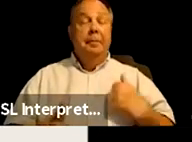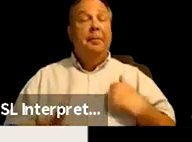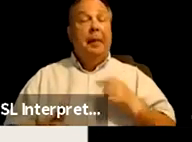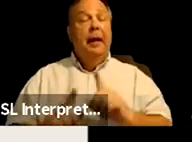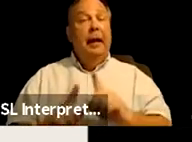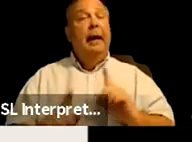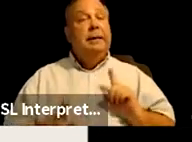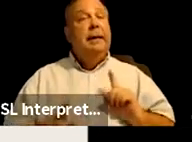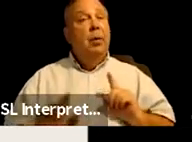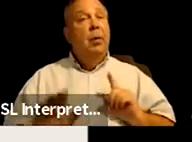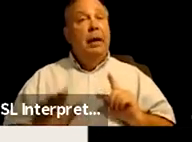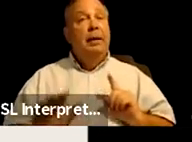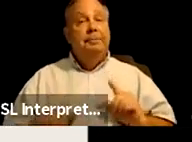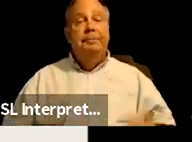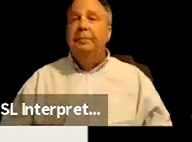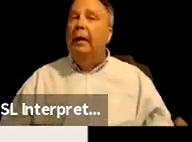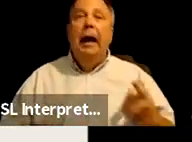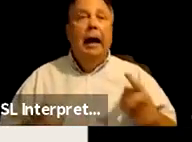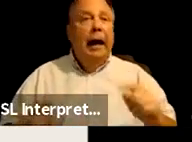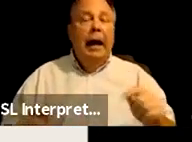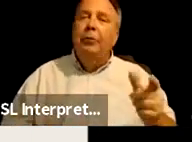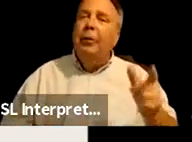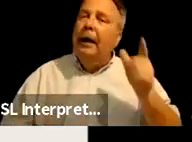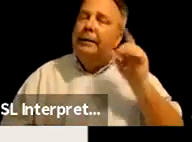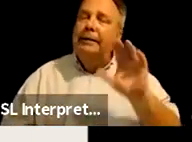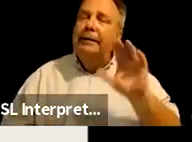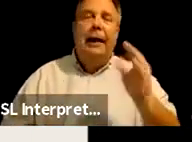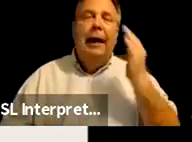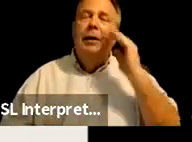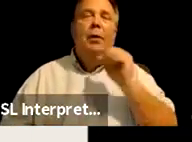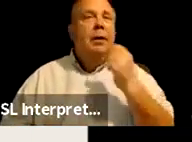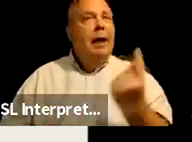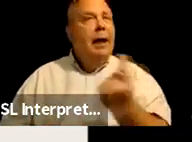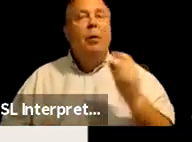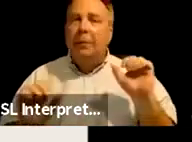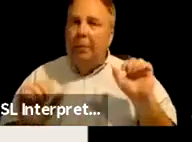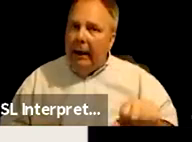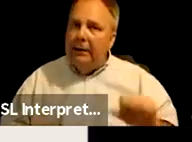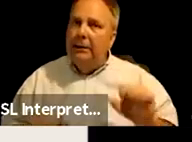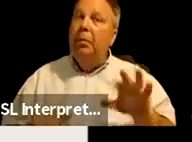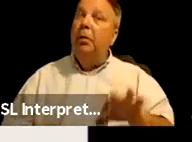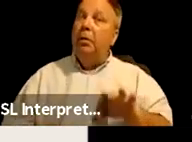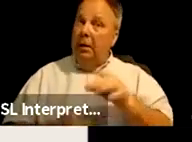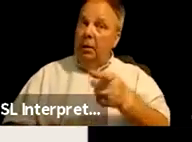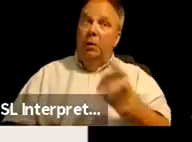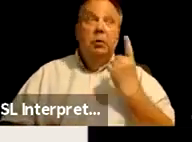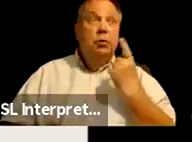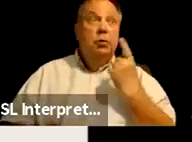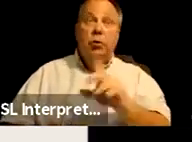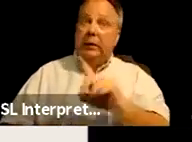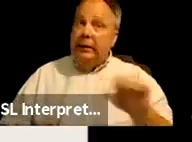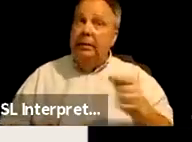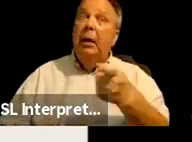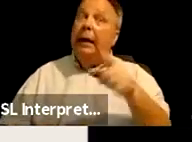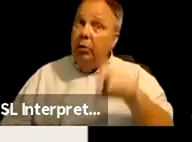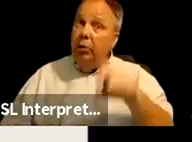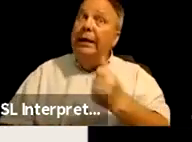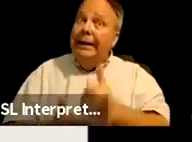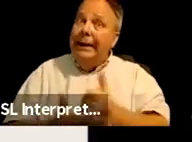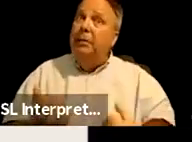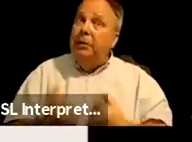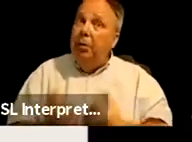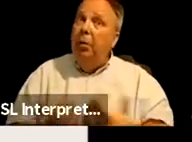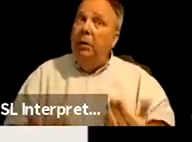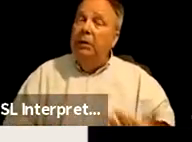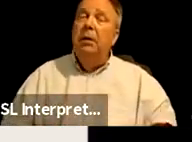away. Um, I try to listen and I know this this is not always possible, especially when you're disabled and you need to help and support.